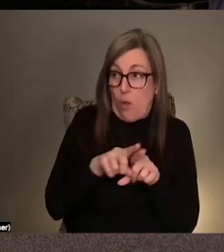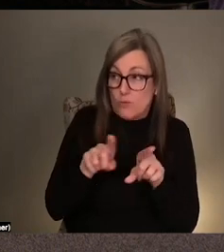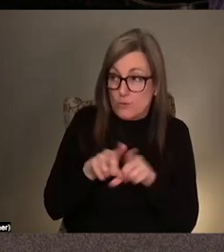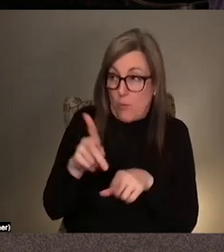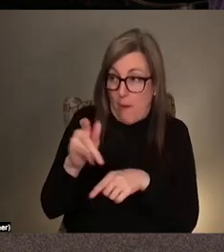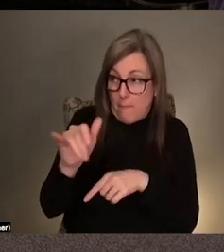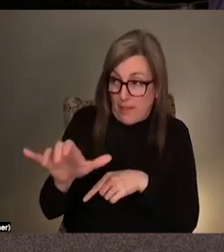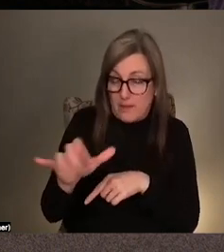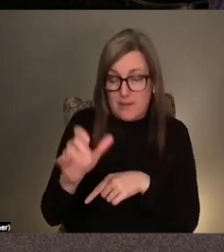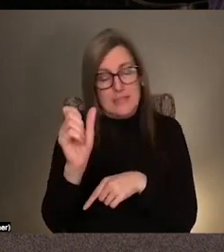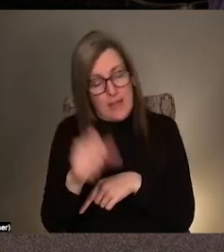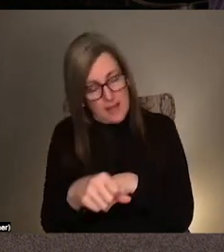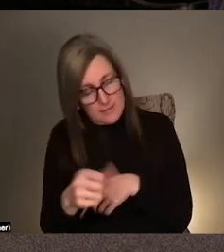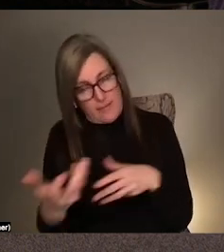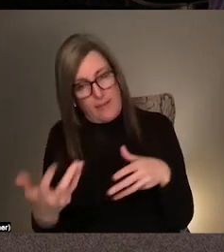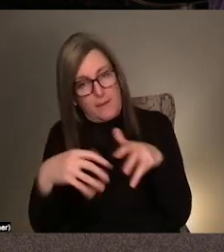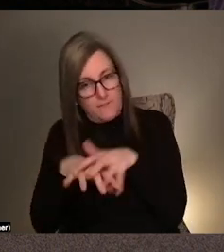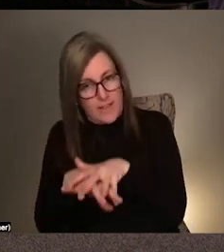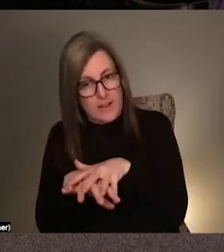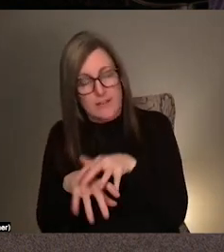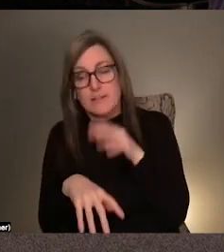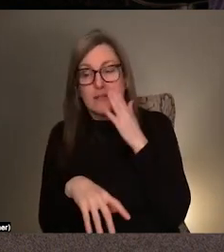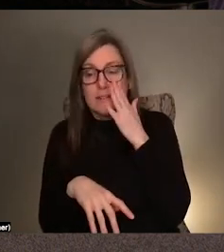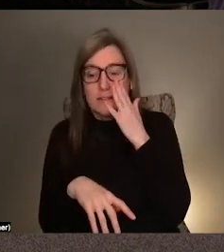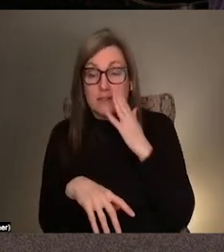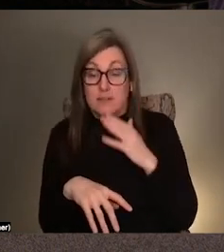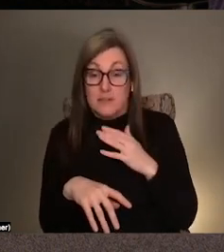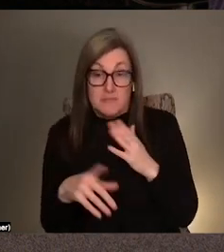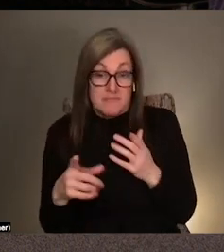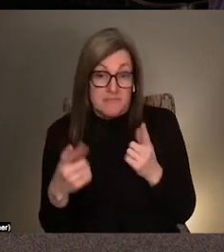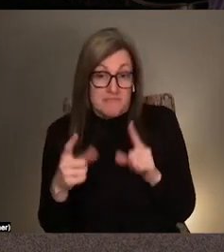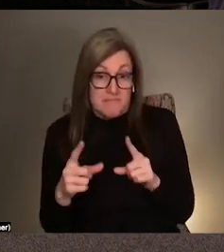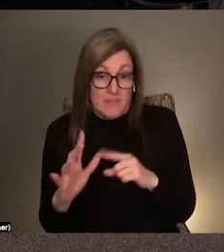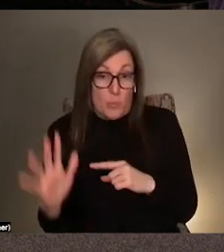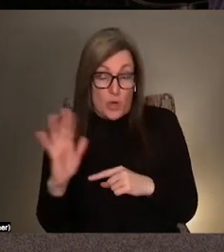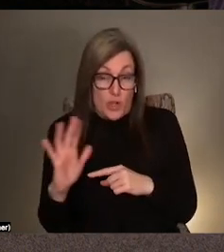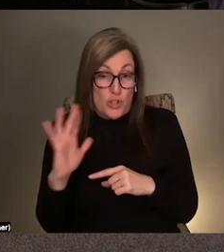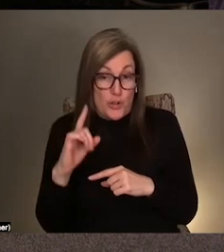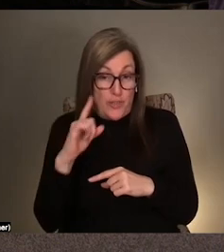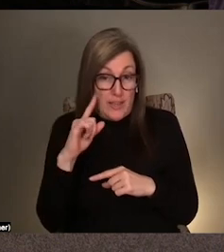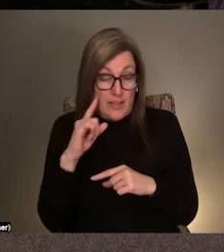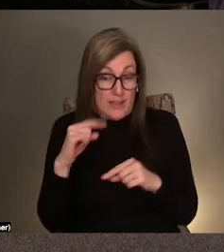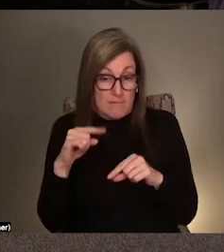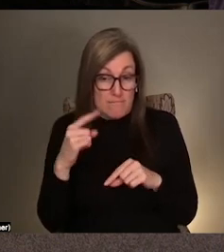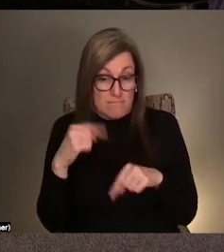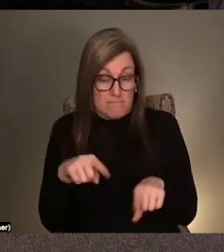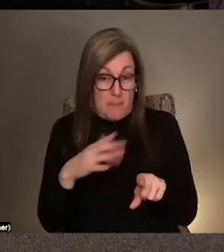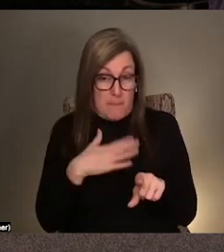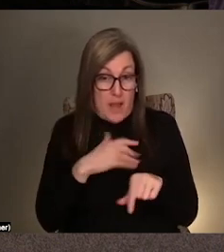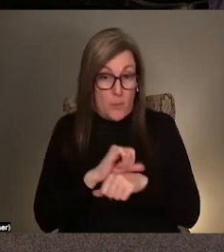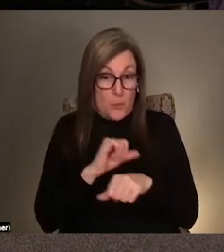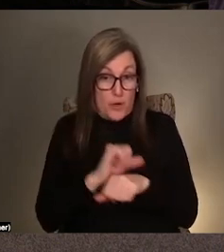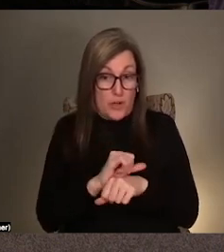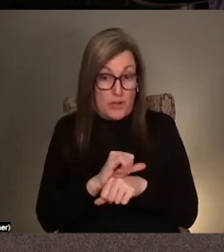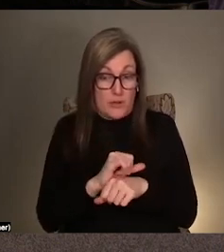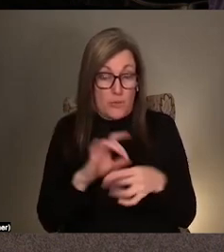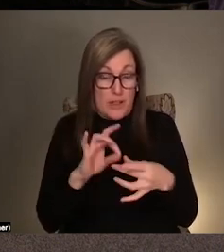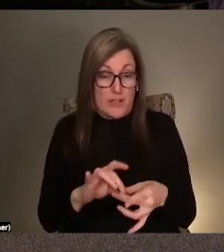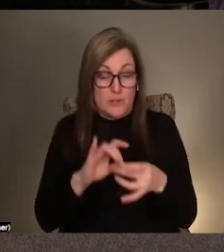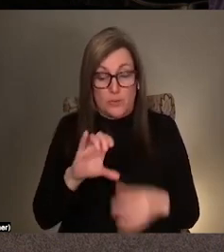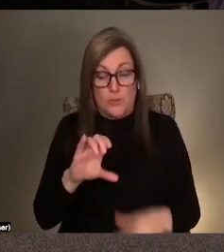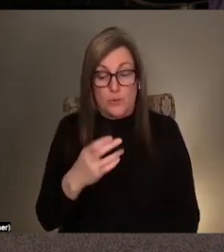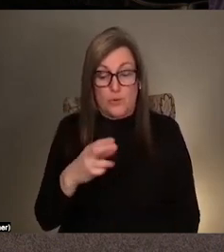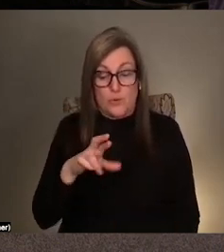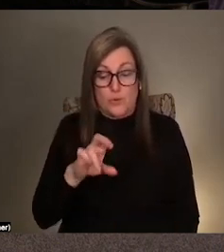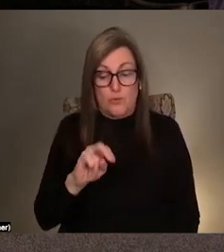of conflate. And I think that also comes a lot from some earlier thinking in my work that really just has to do with like chronic illness and like,